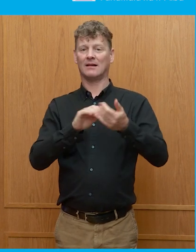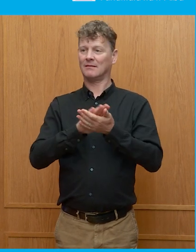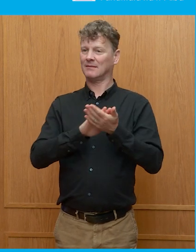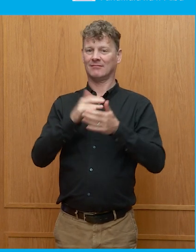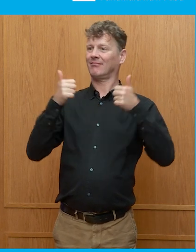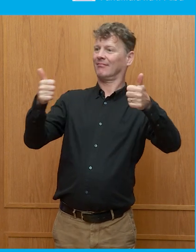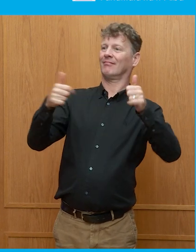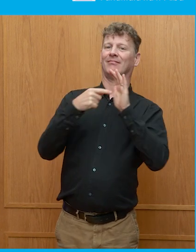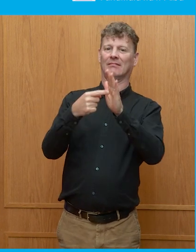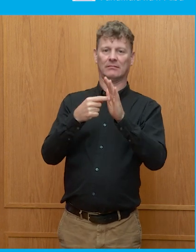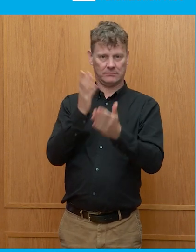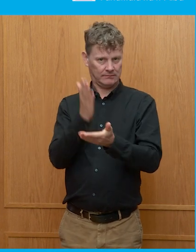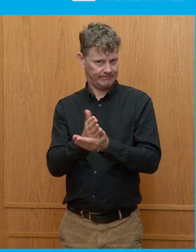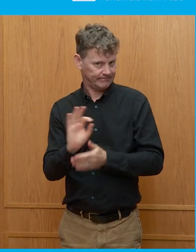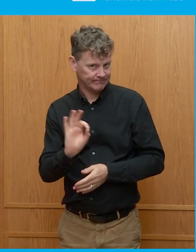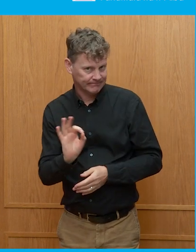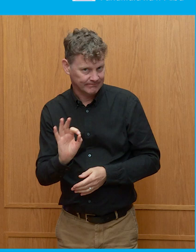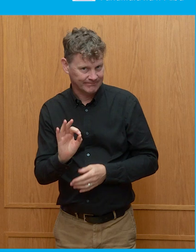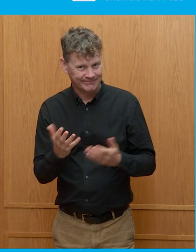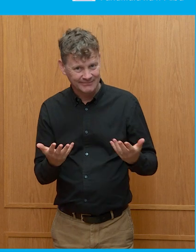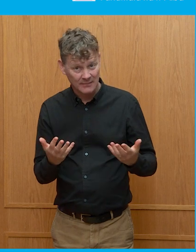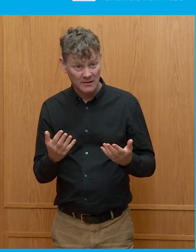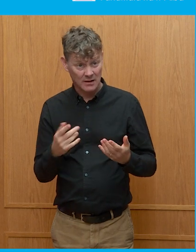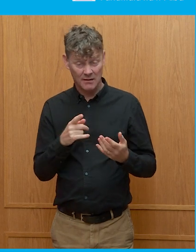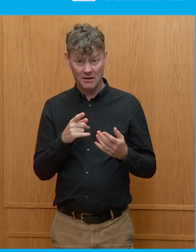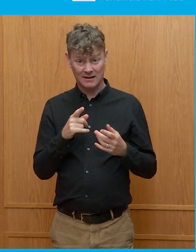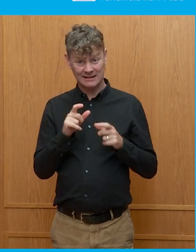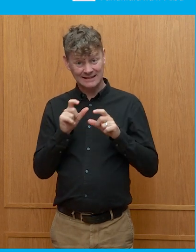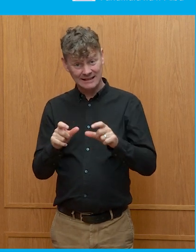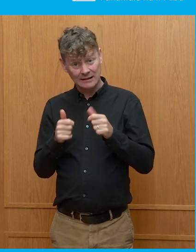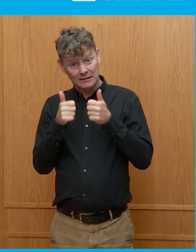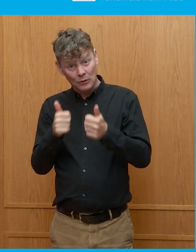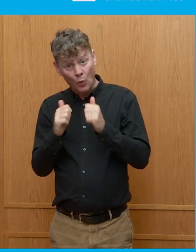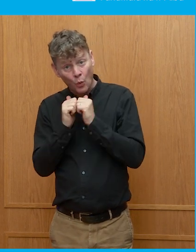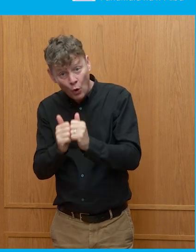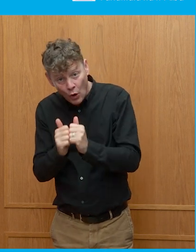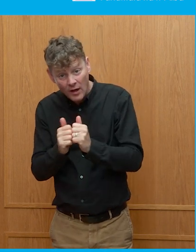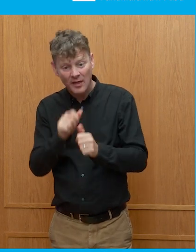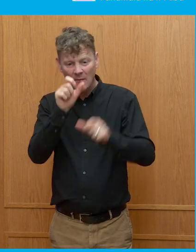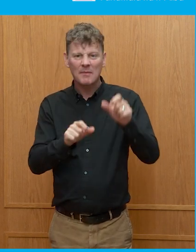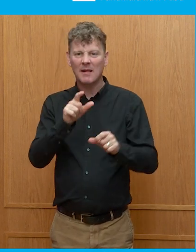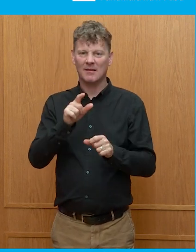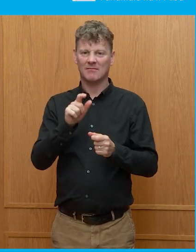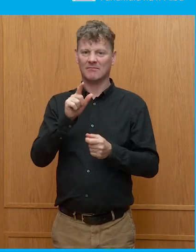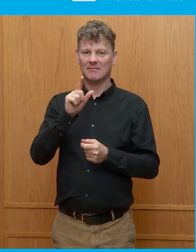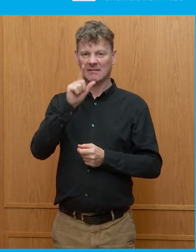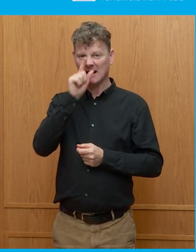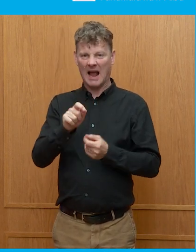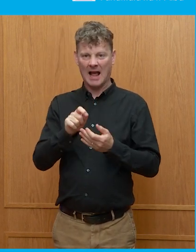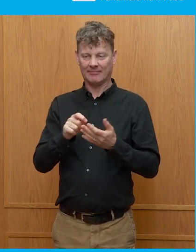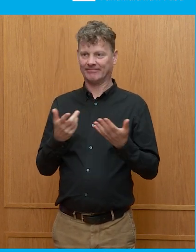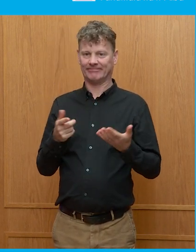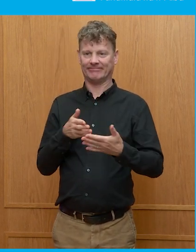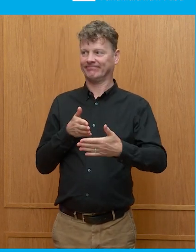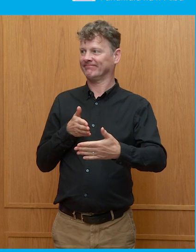an opportunity for people to make a point, even if they can't express it